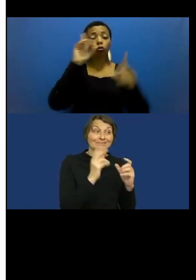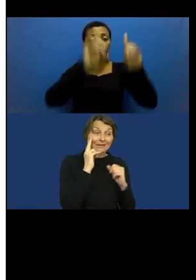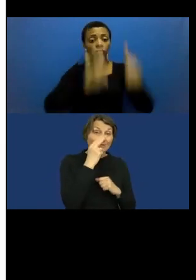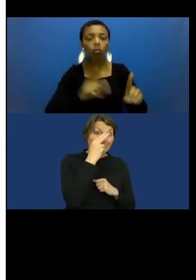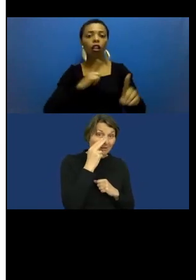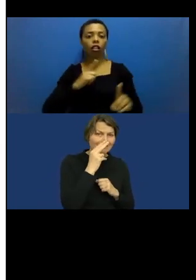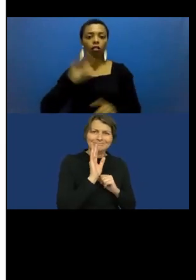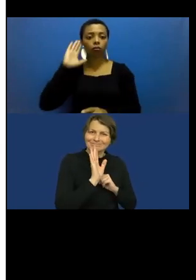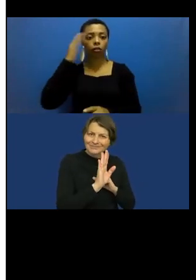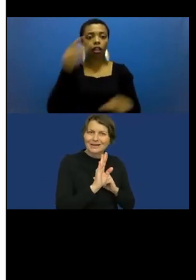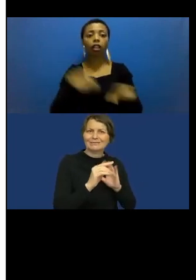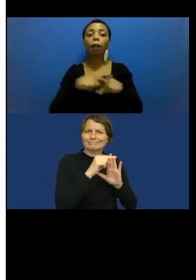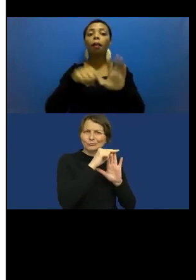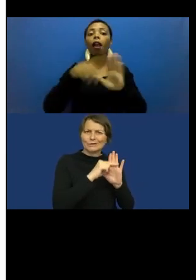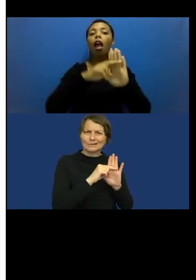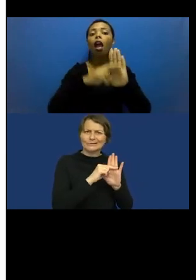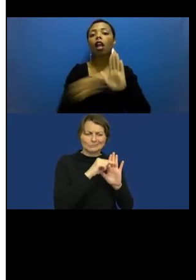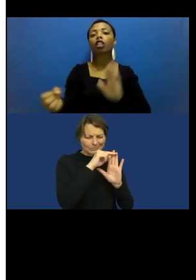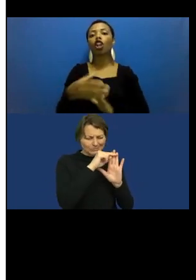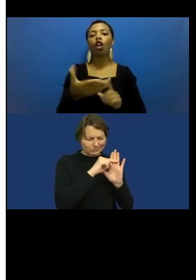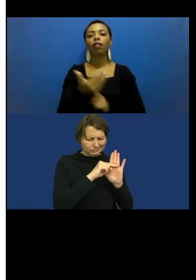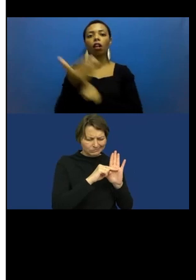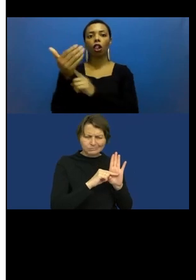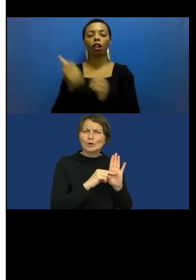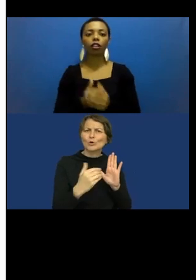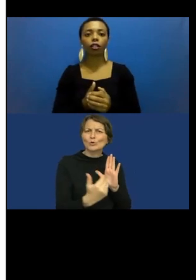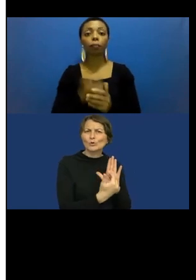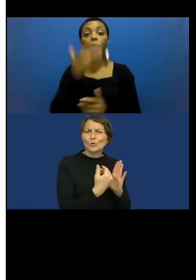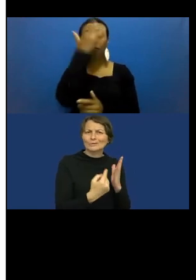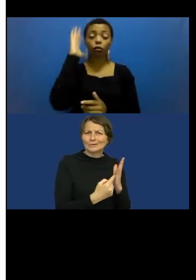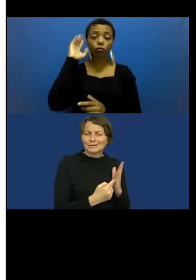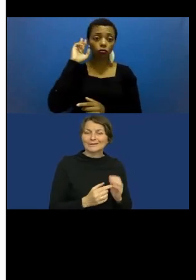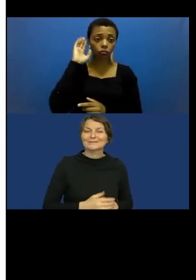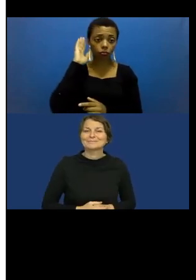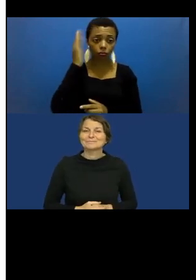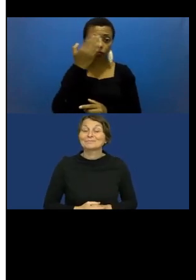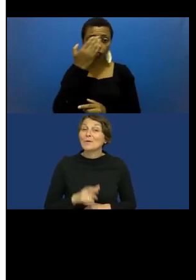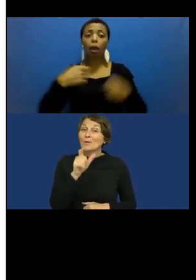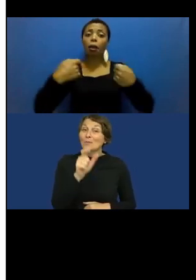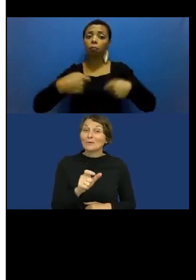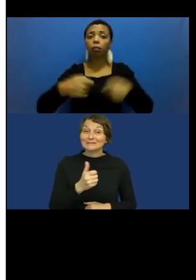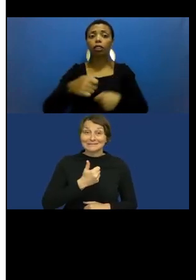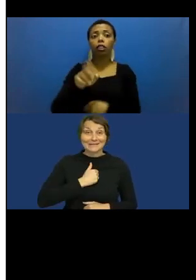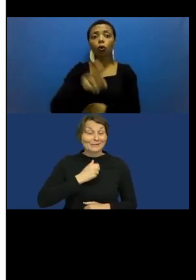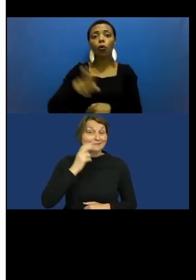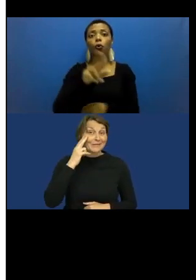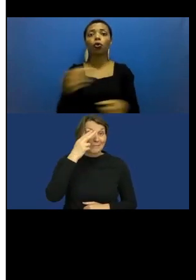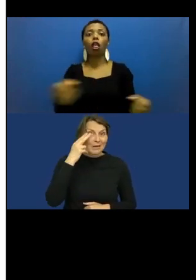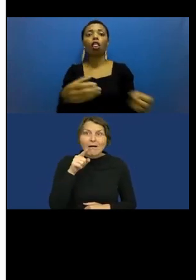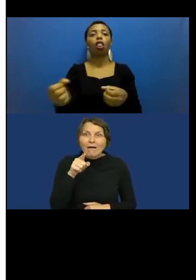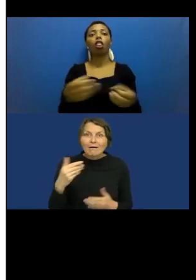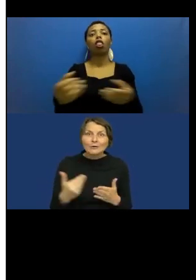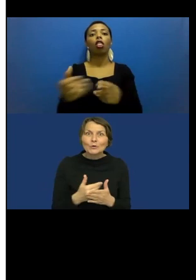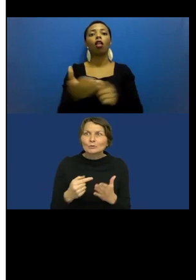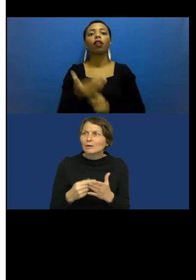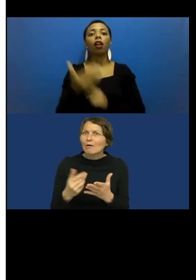of new technologies. People with deafblindness welcomed new technologies. People were interested in finding out